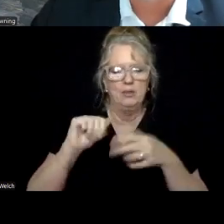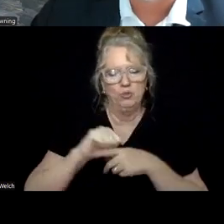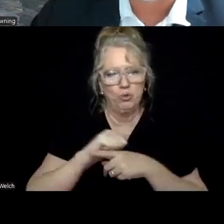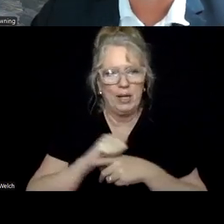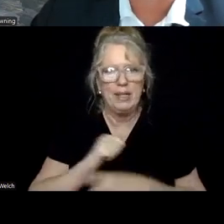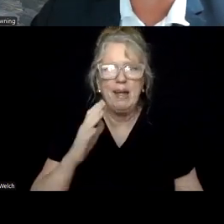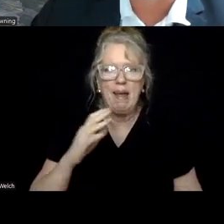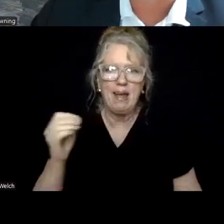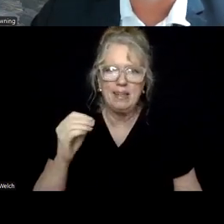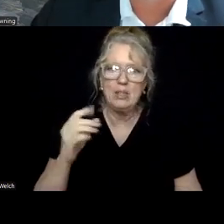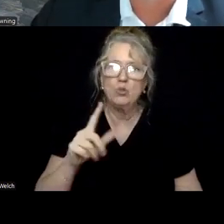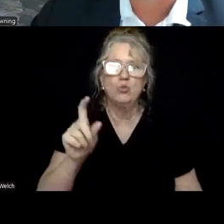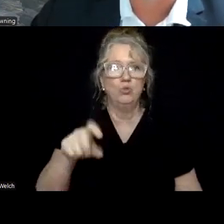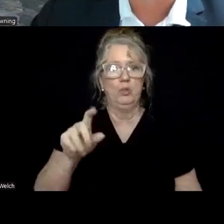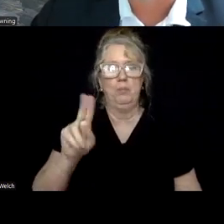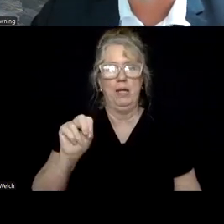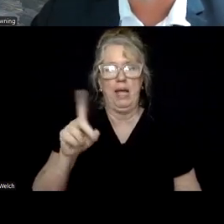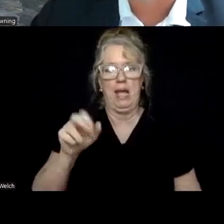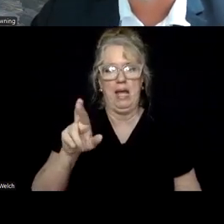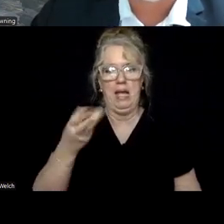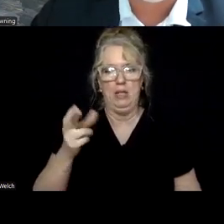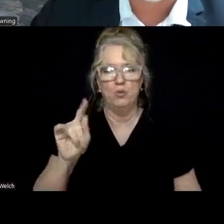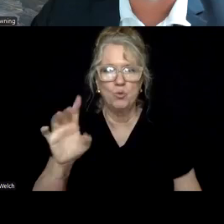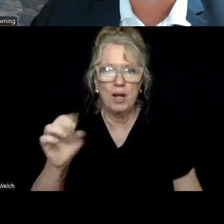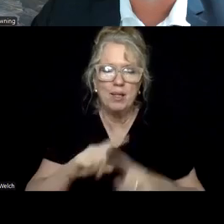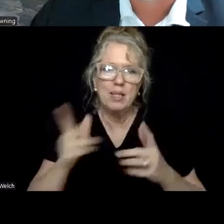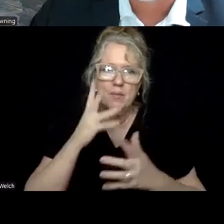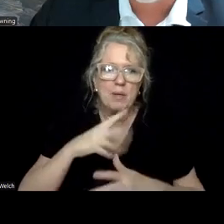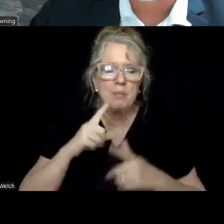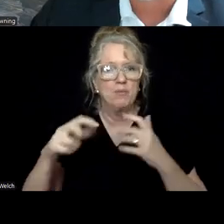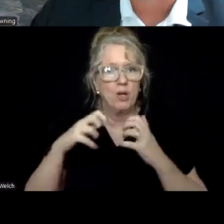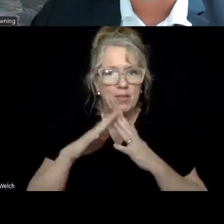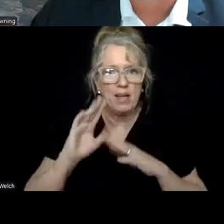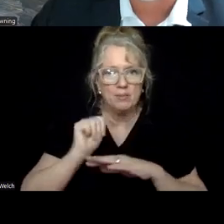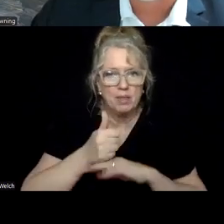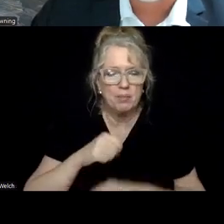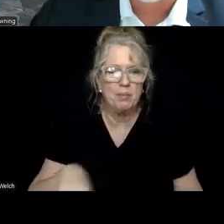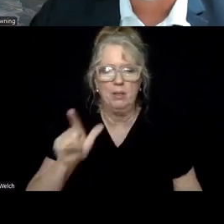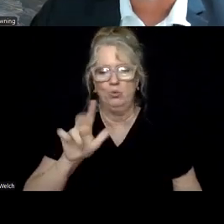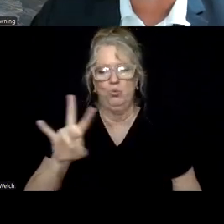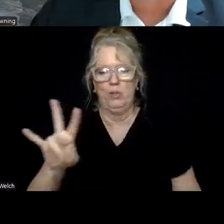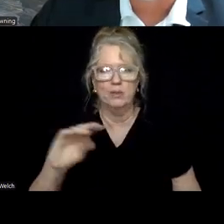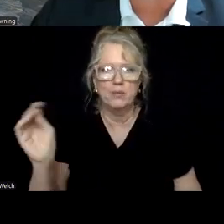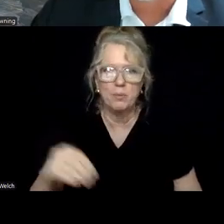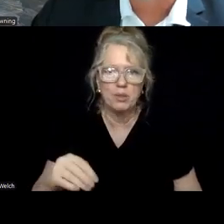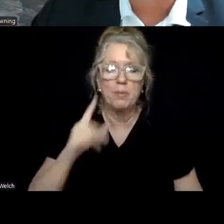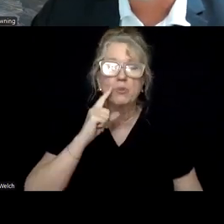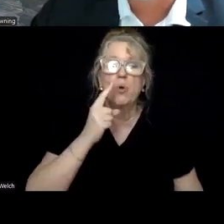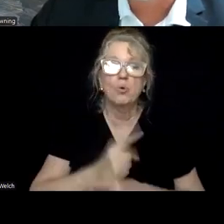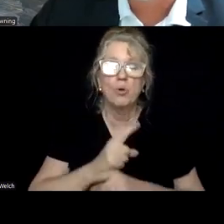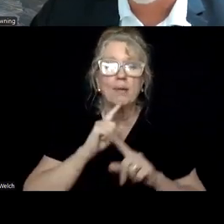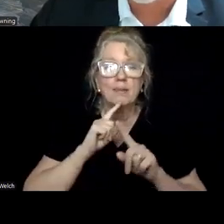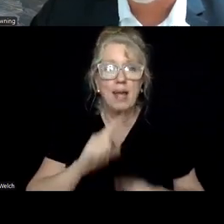and D, it should be underwrite. That wasn't the question, but unfortunately, the poll I had to implement at 27%. And so the correct answer